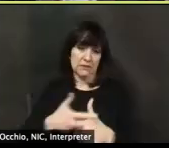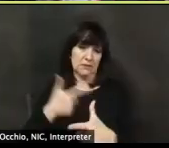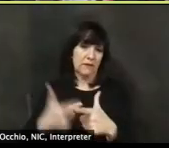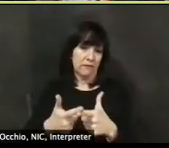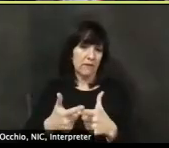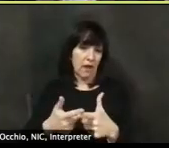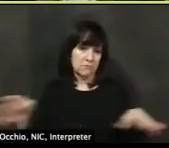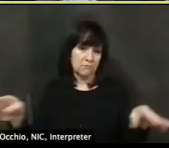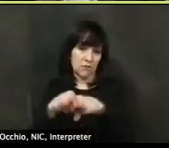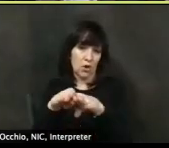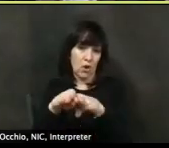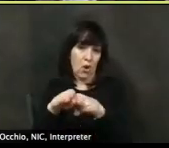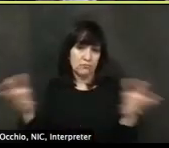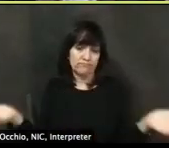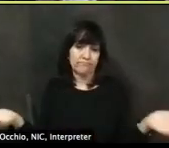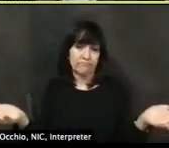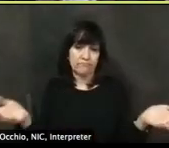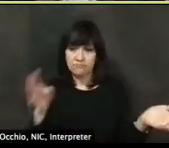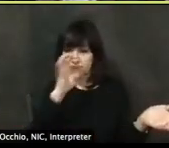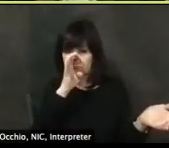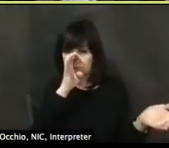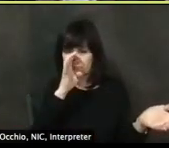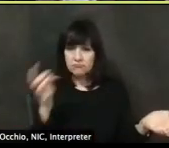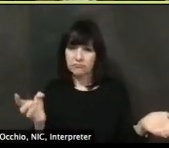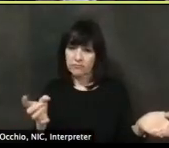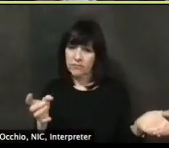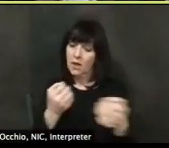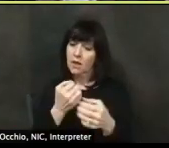throughout this process, public safety has been at the forefront.